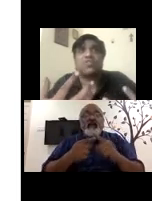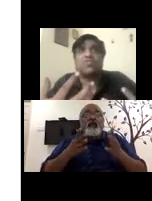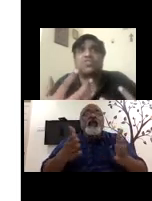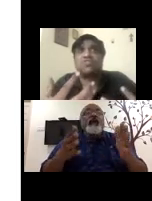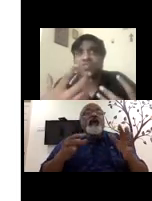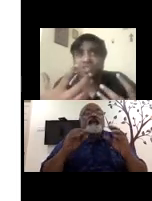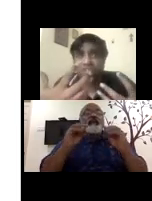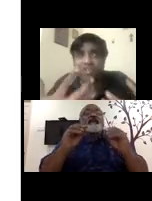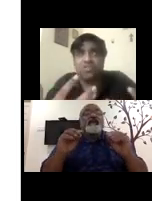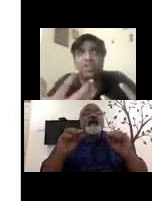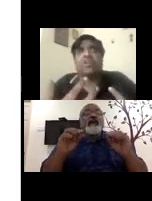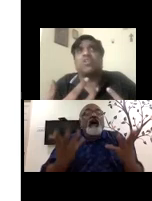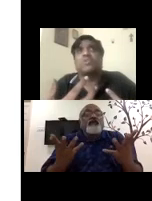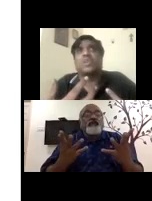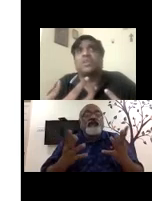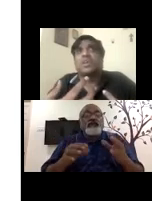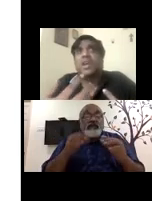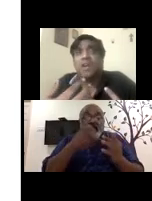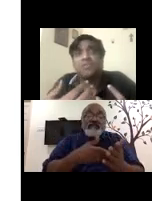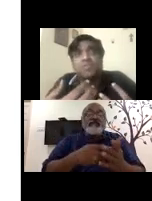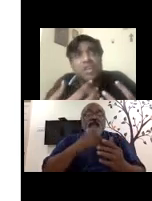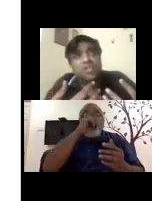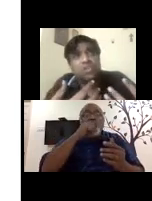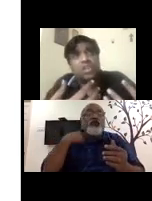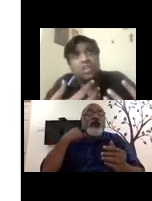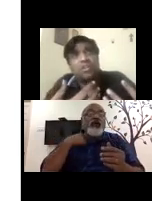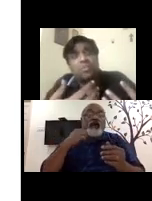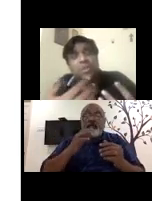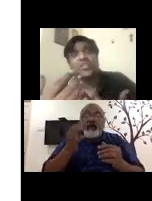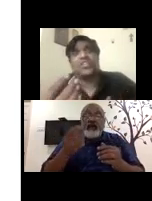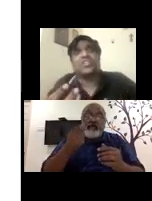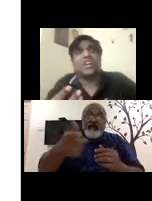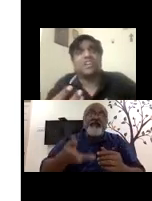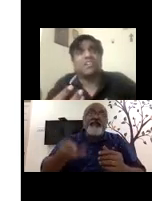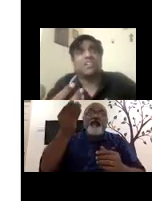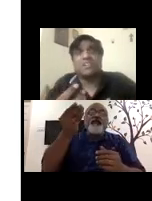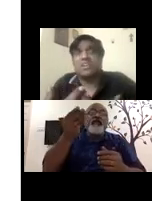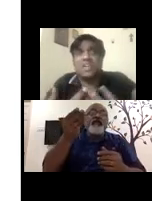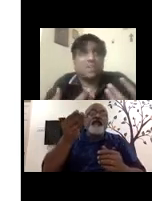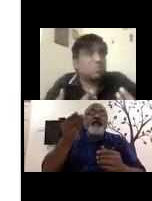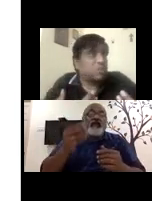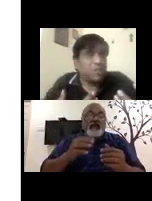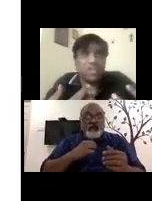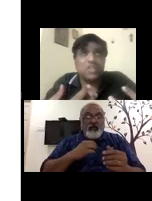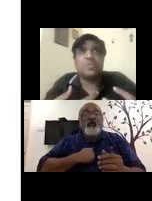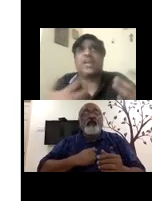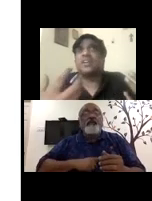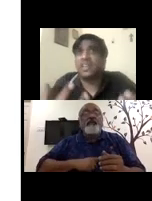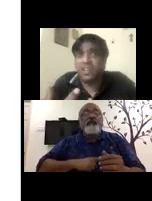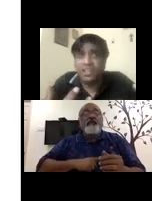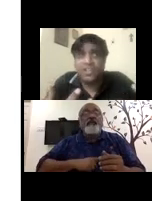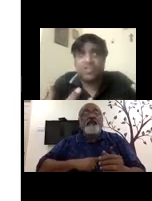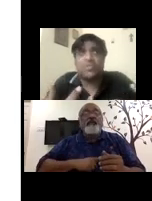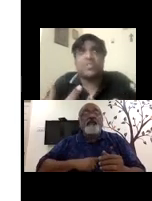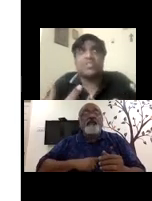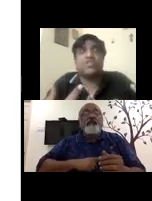blue collar is, is the one who's engine of our economy, I have to ensure that compensation is higher. Um, you know, there's pride in